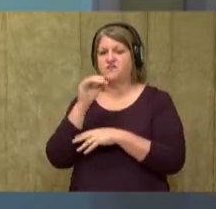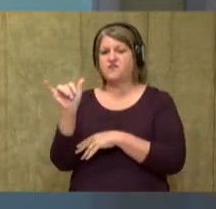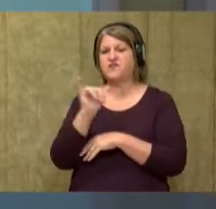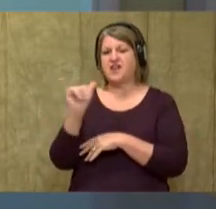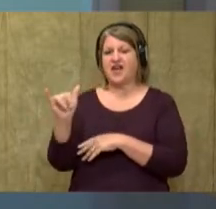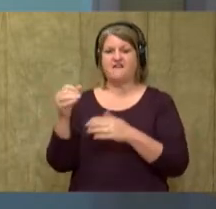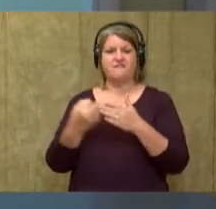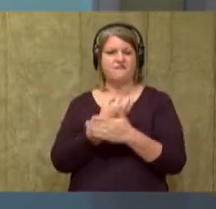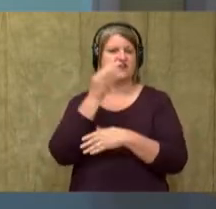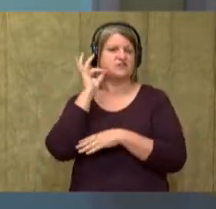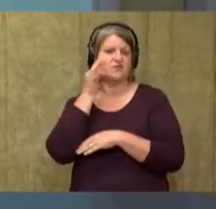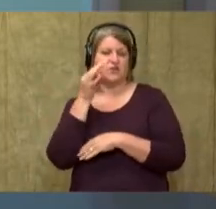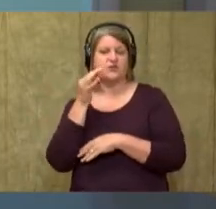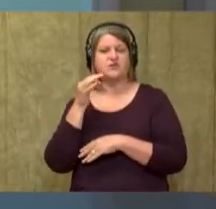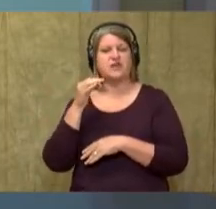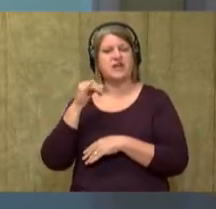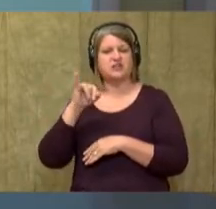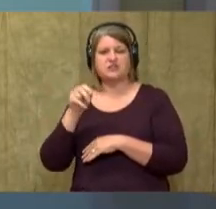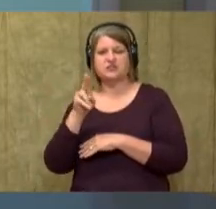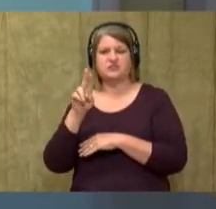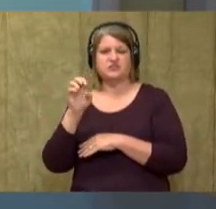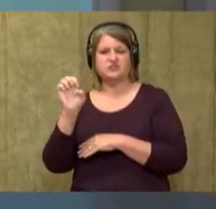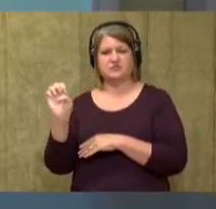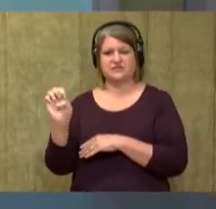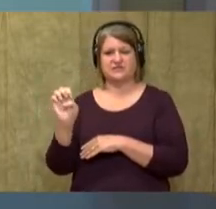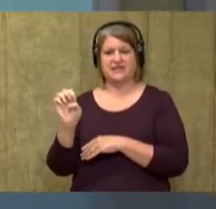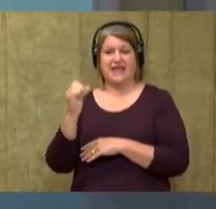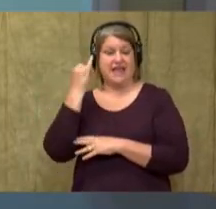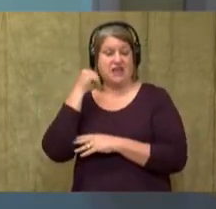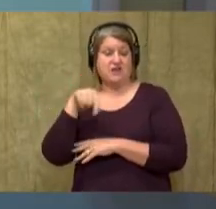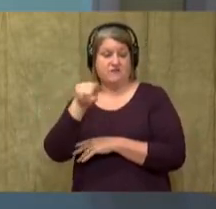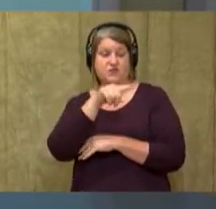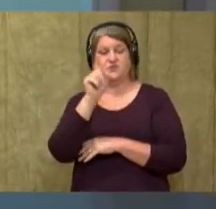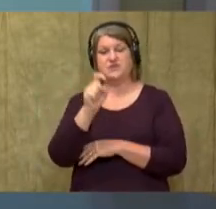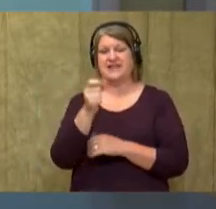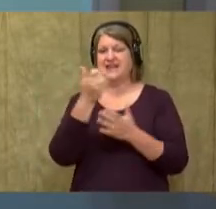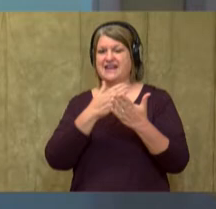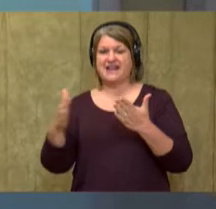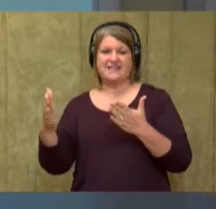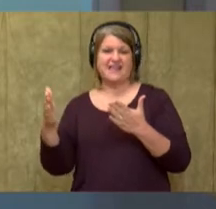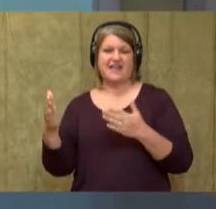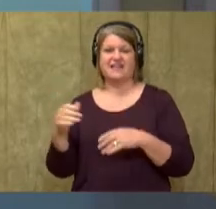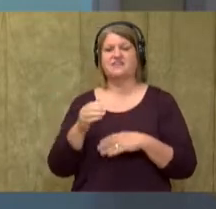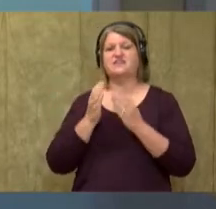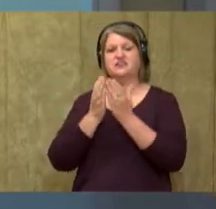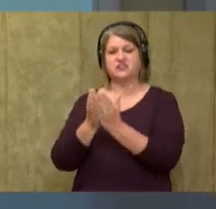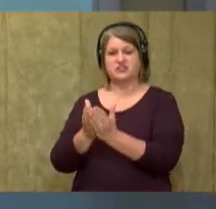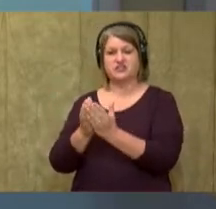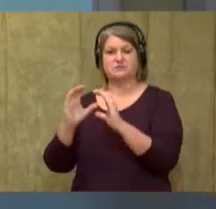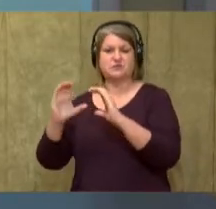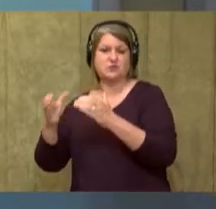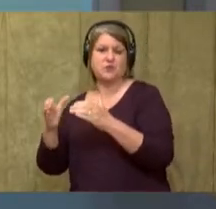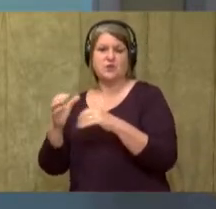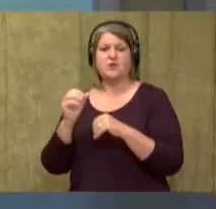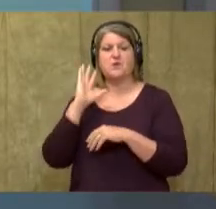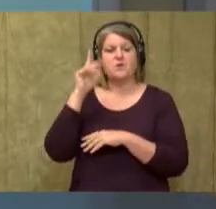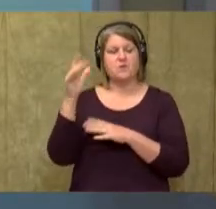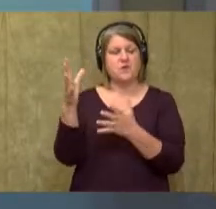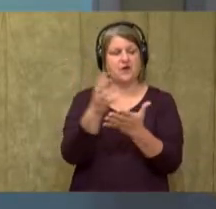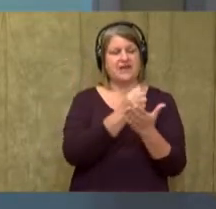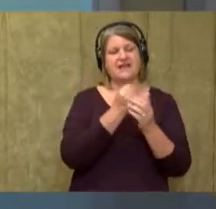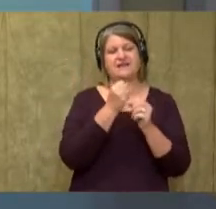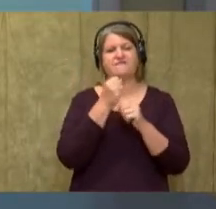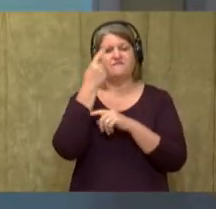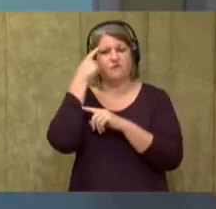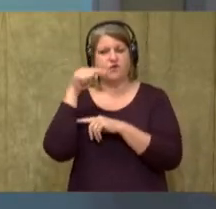anything, the ship's crew will get it for you. And I forgot about you. Good job reading with